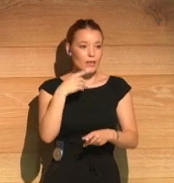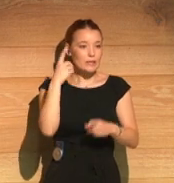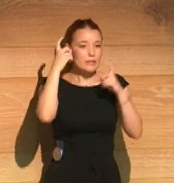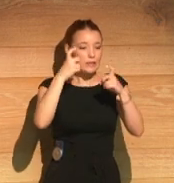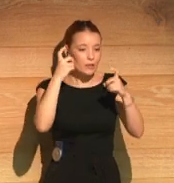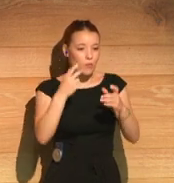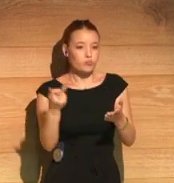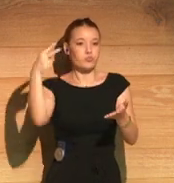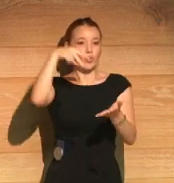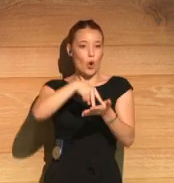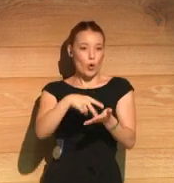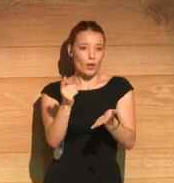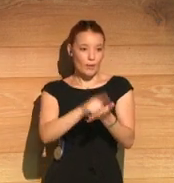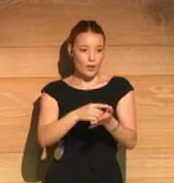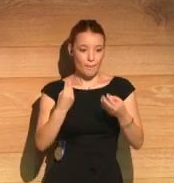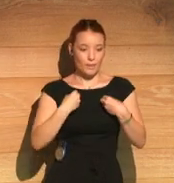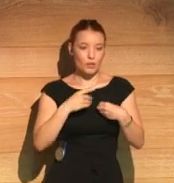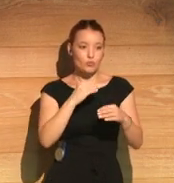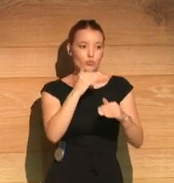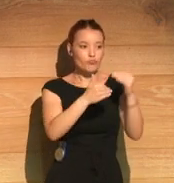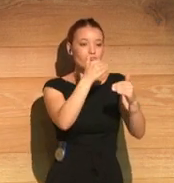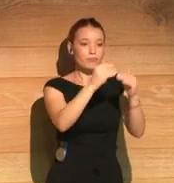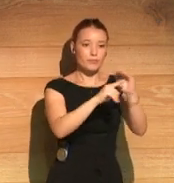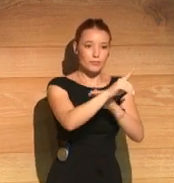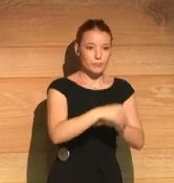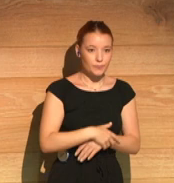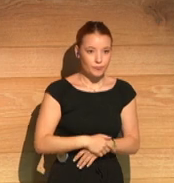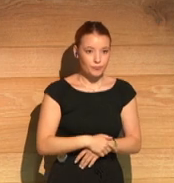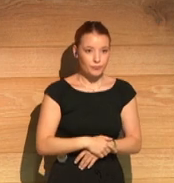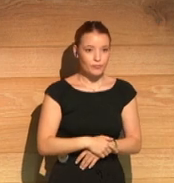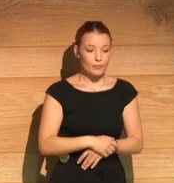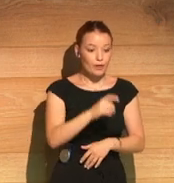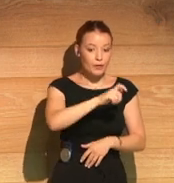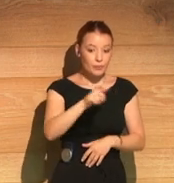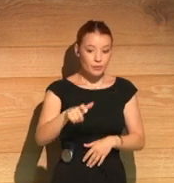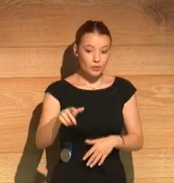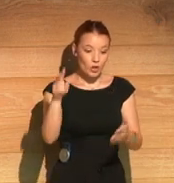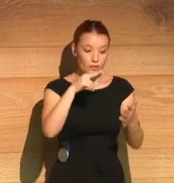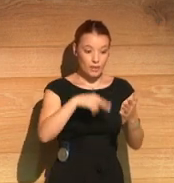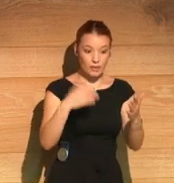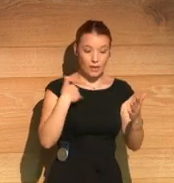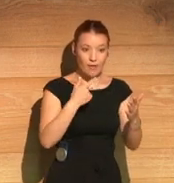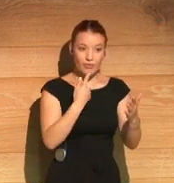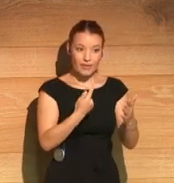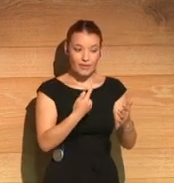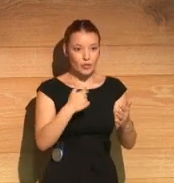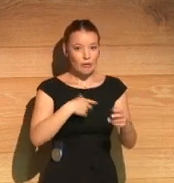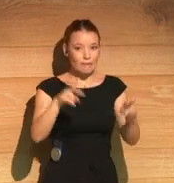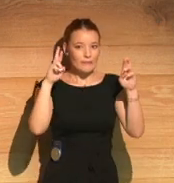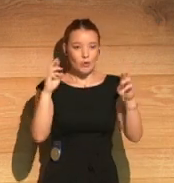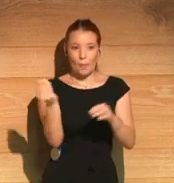And people who read it tend to say to me that they just want the best for him. You know, they and